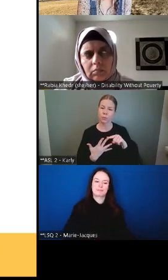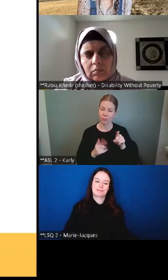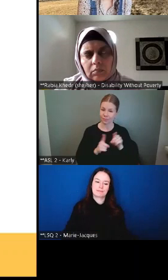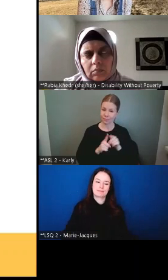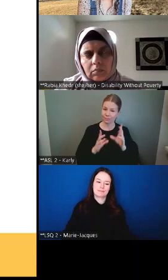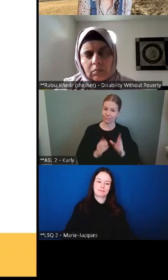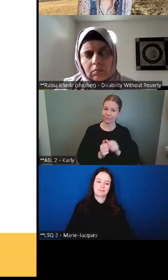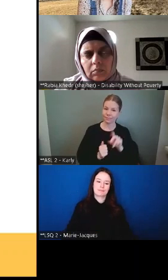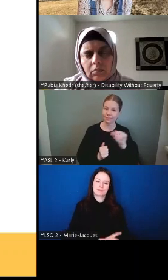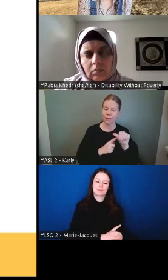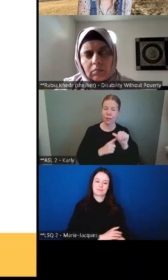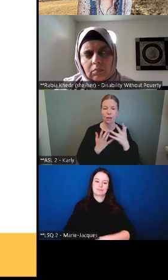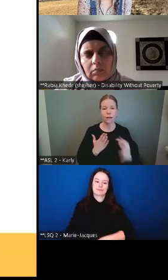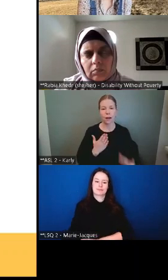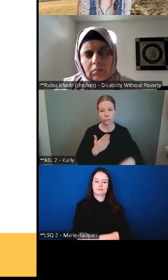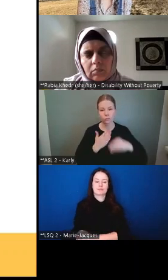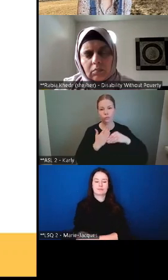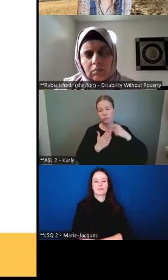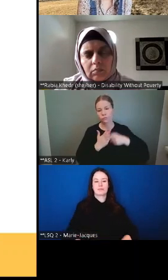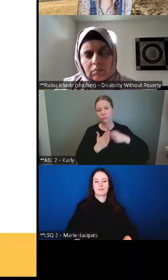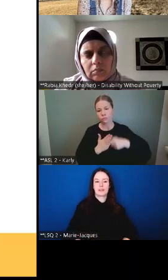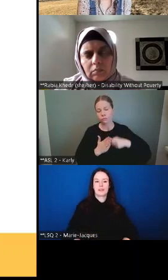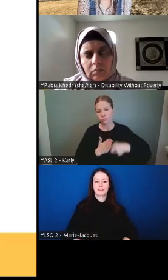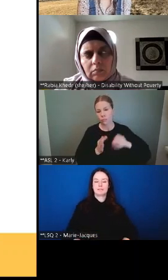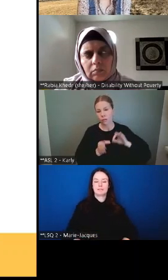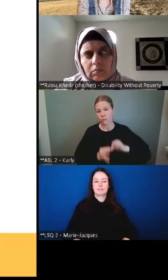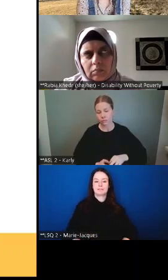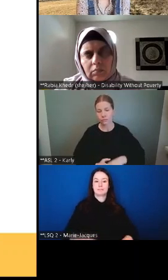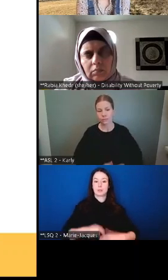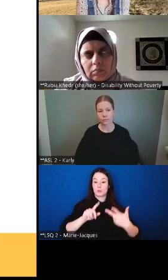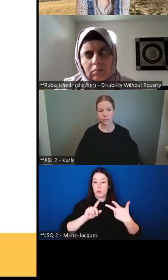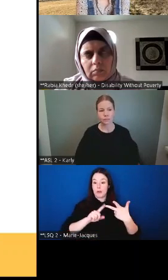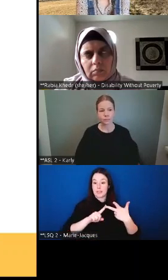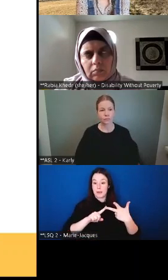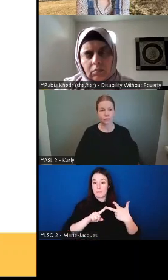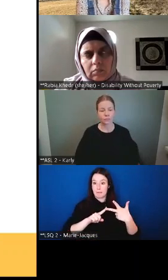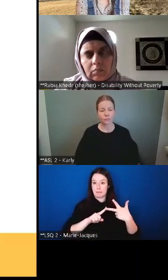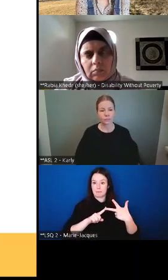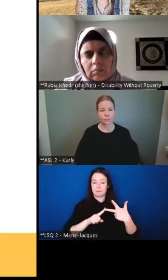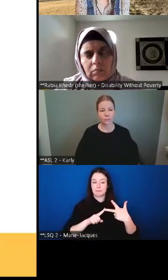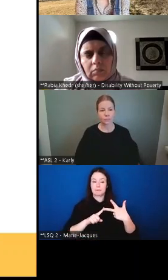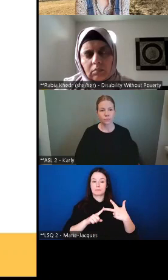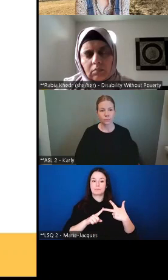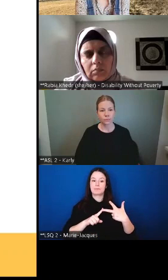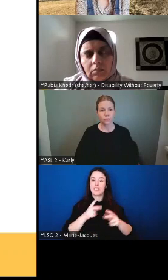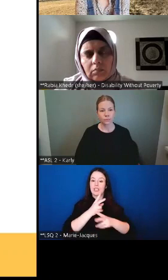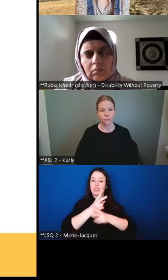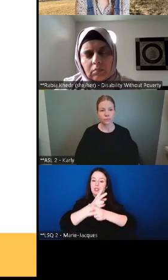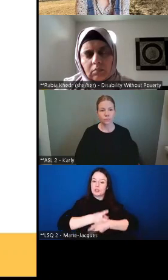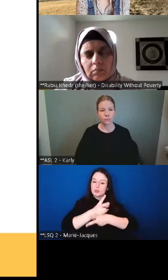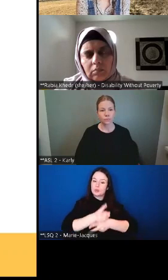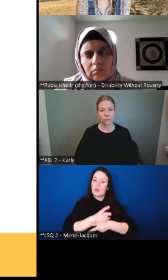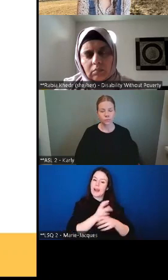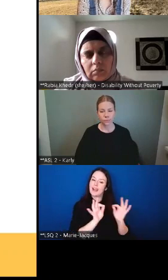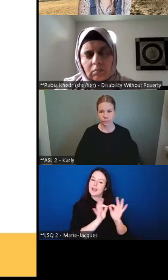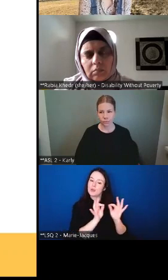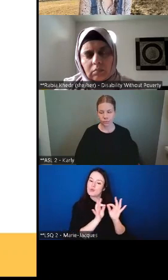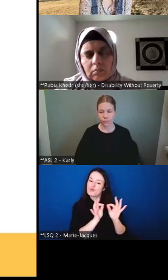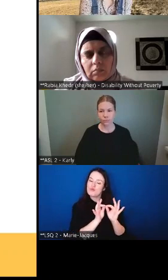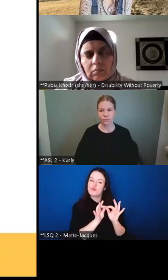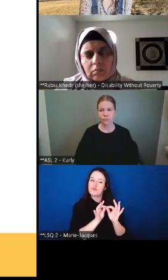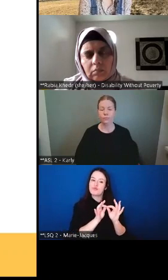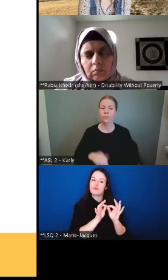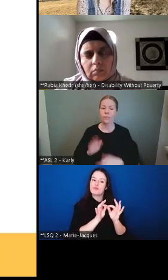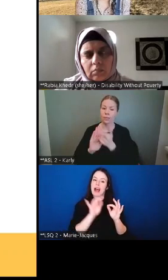Um, and you know, it says in the legislation that the amount of the